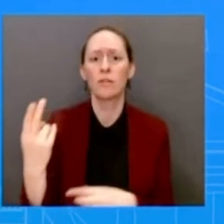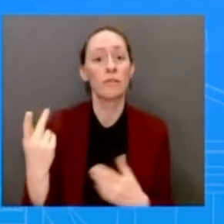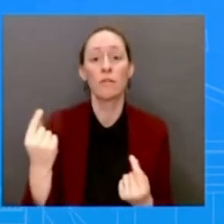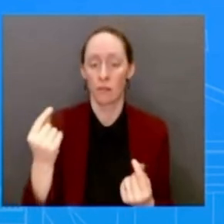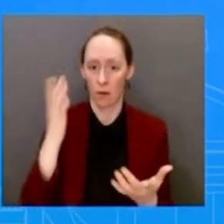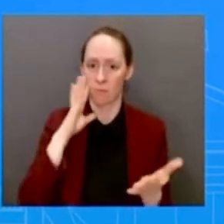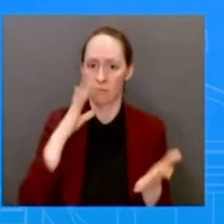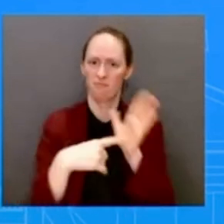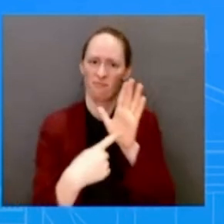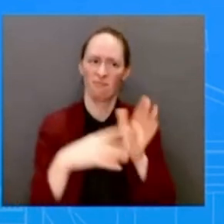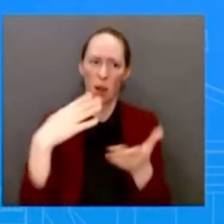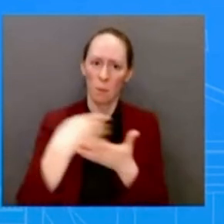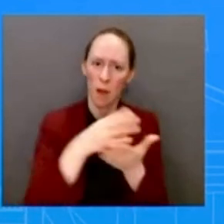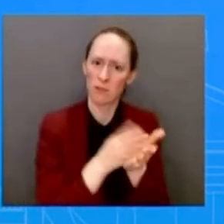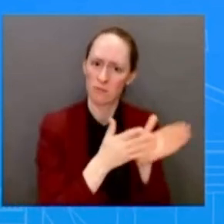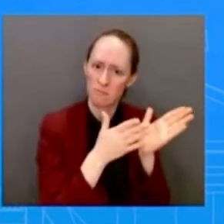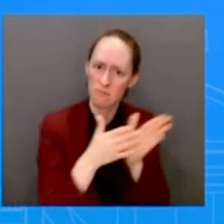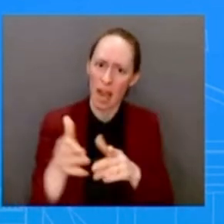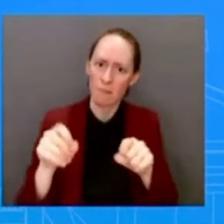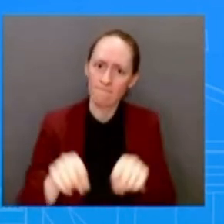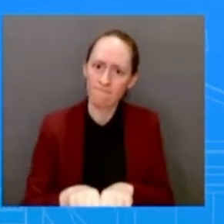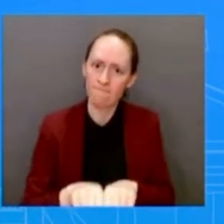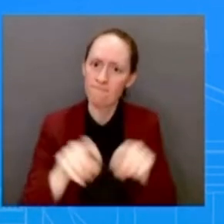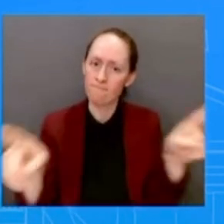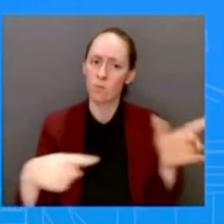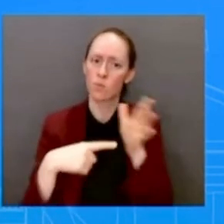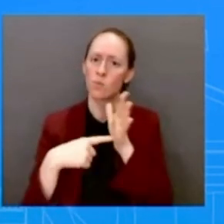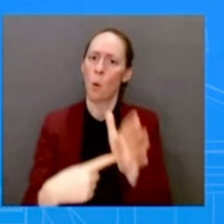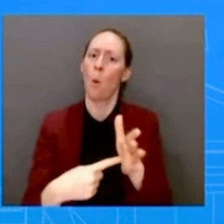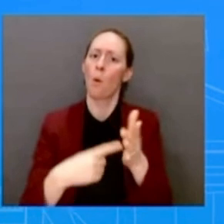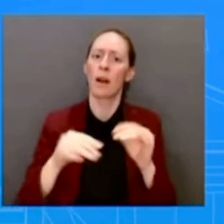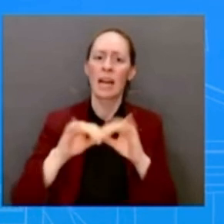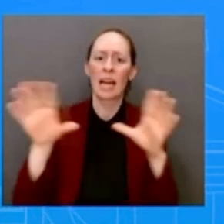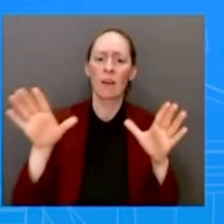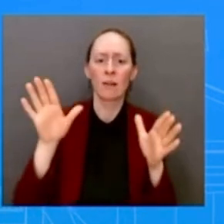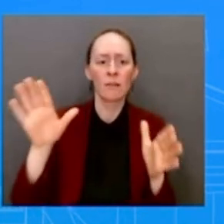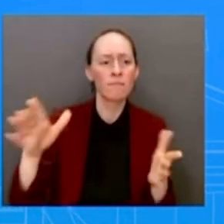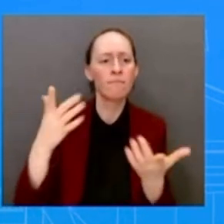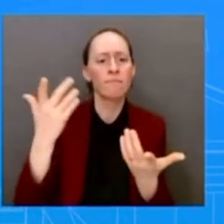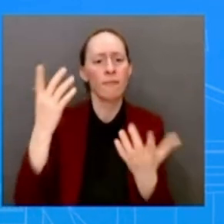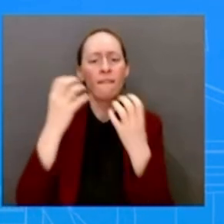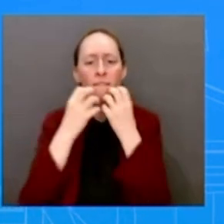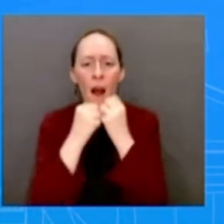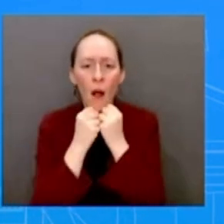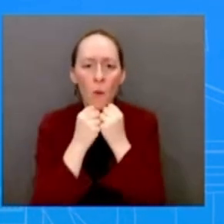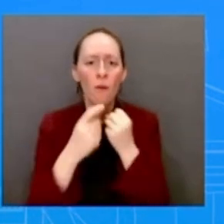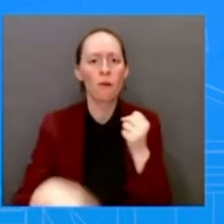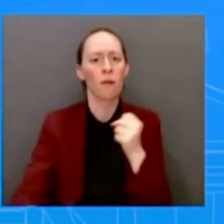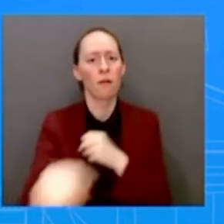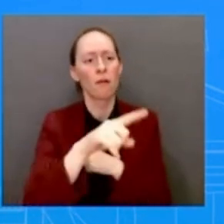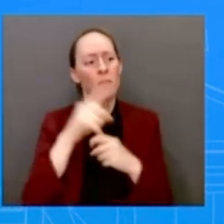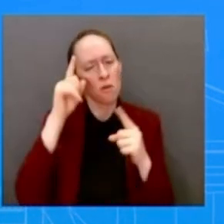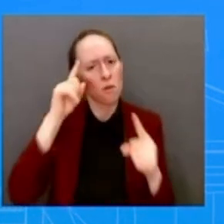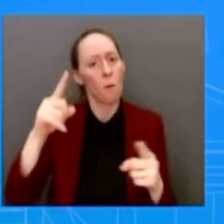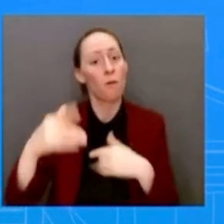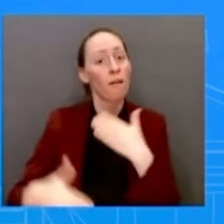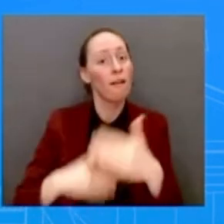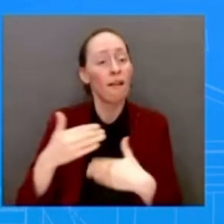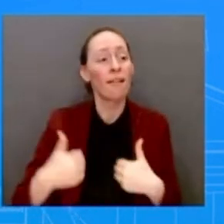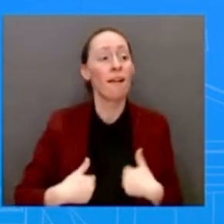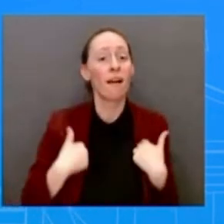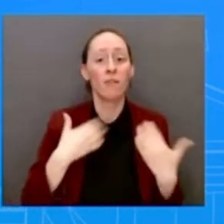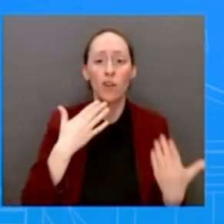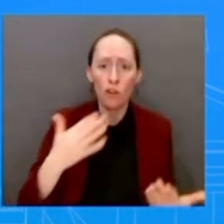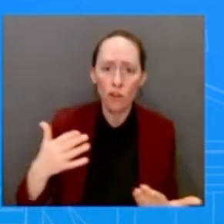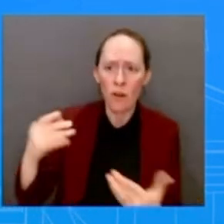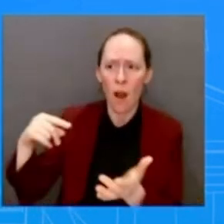families, protect and strengthen Social Security and Medicare, reduce the deficit, and so much more. We will have, of course, more details to